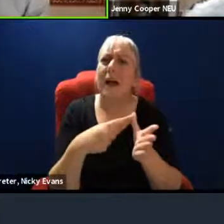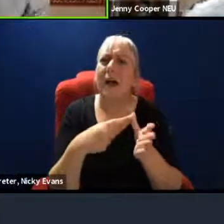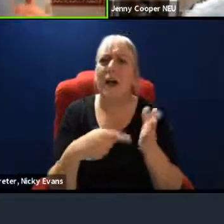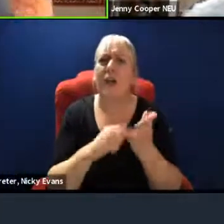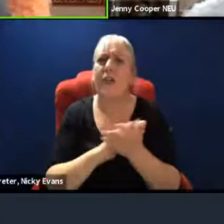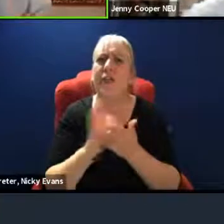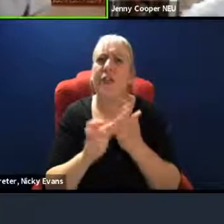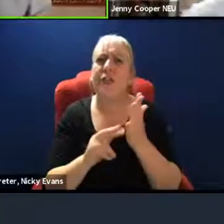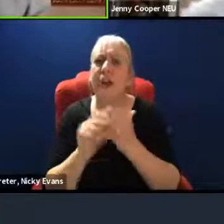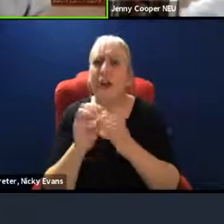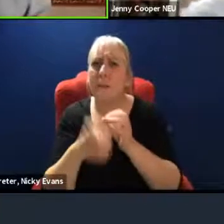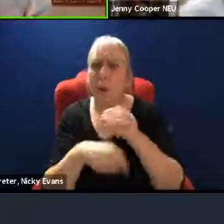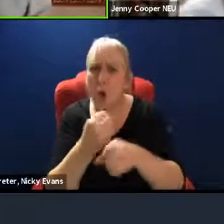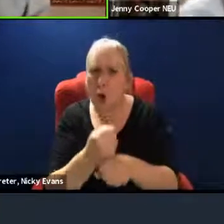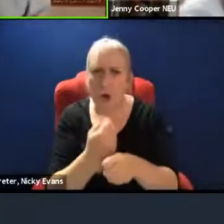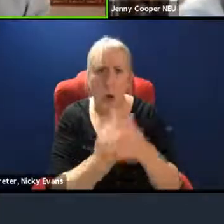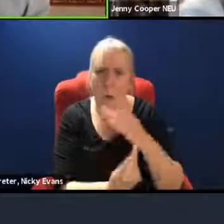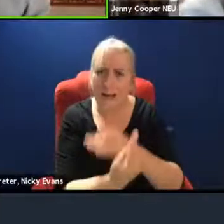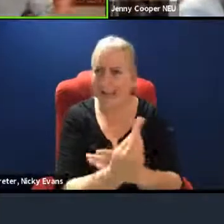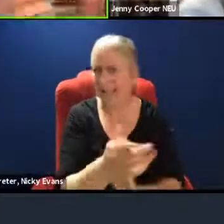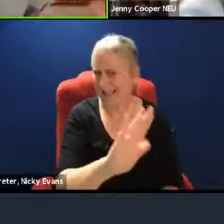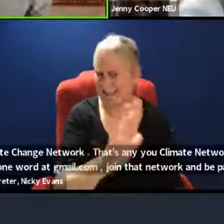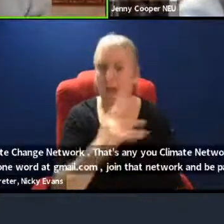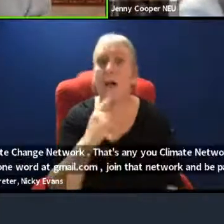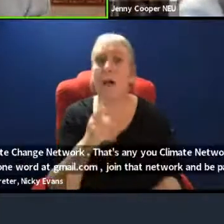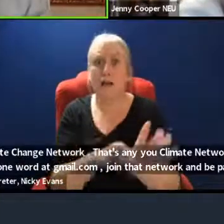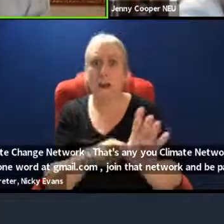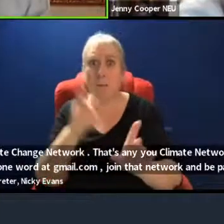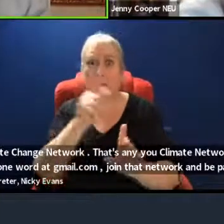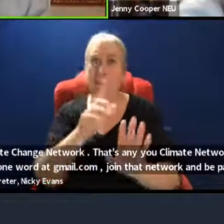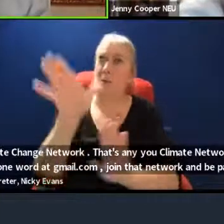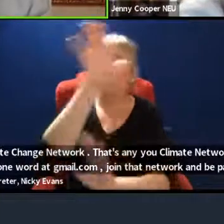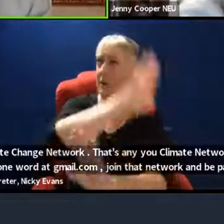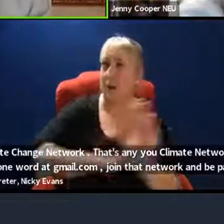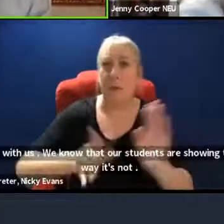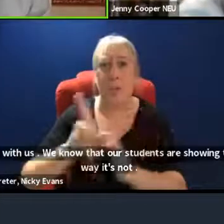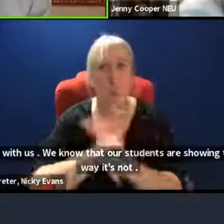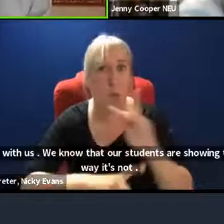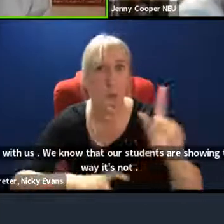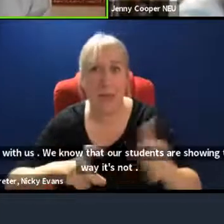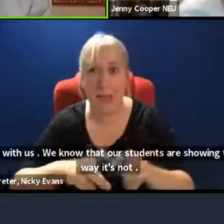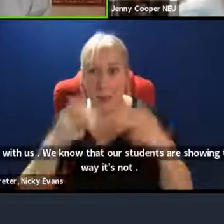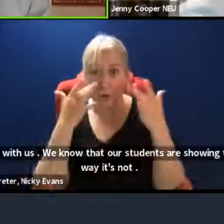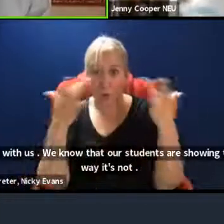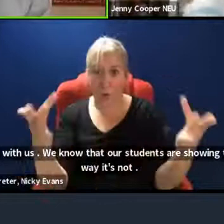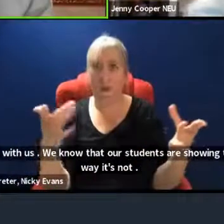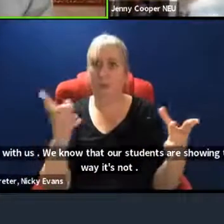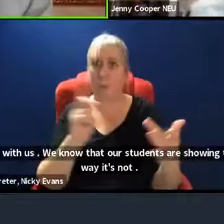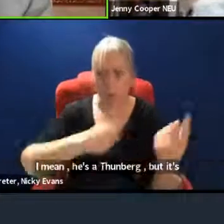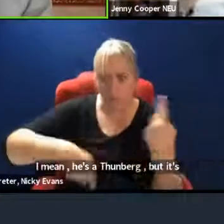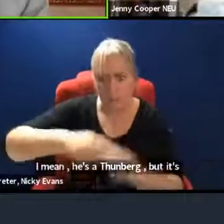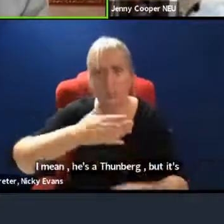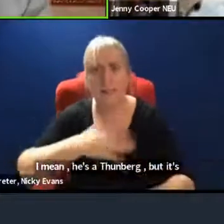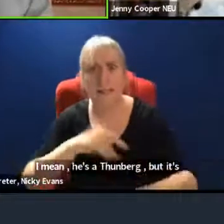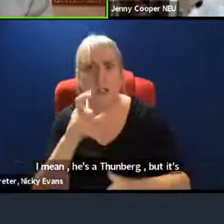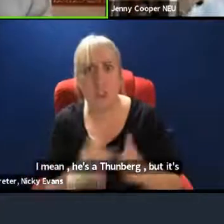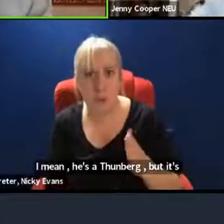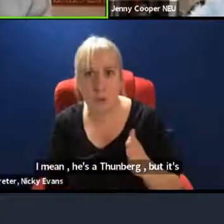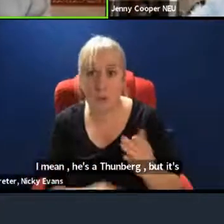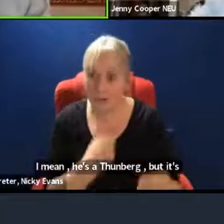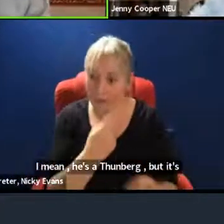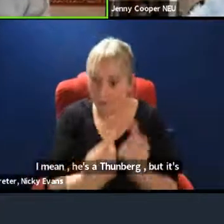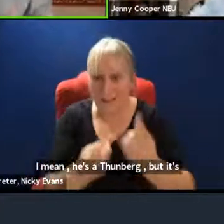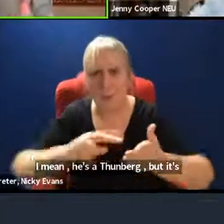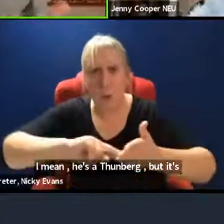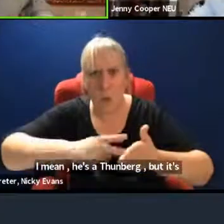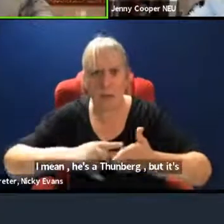as she is. Young people all over our country, like Susie, showing the way forward and mobilising. They'll mobilise for